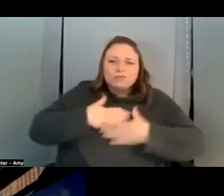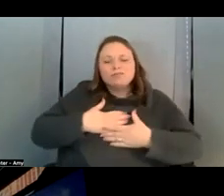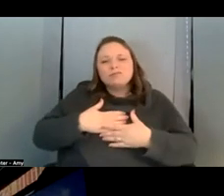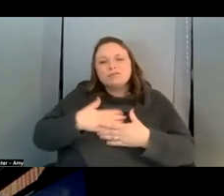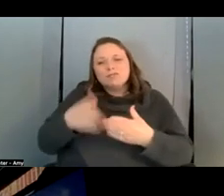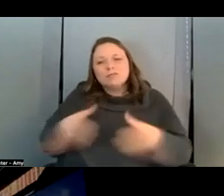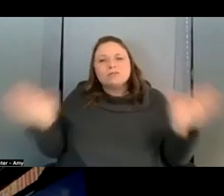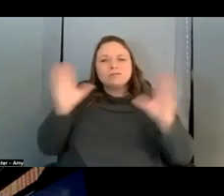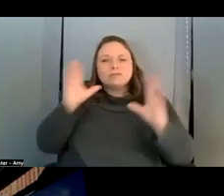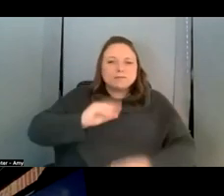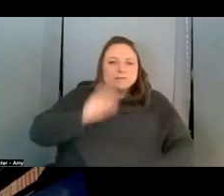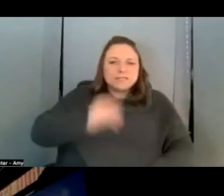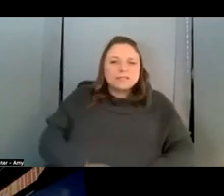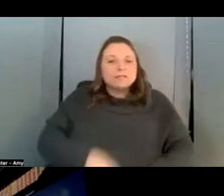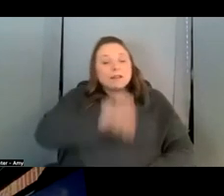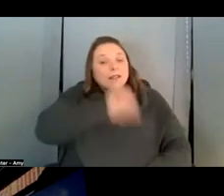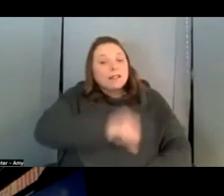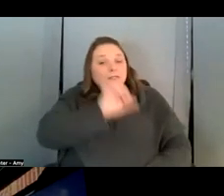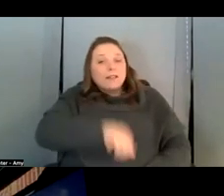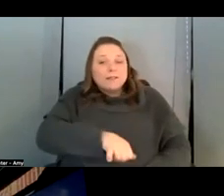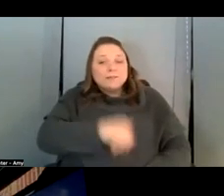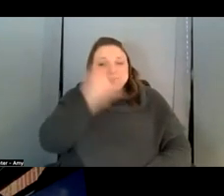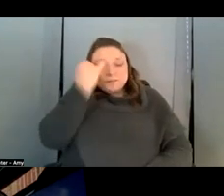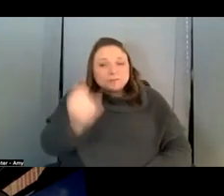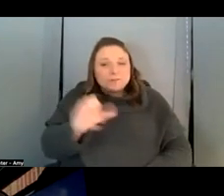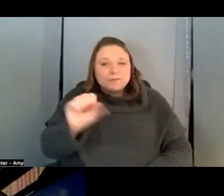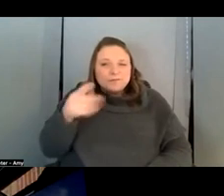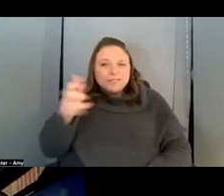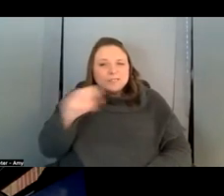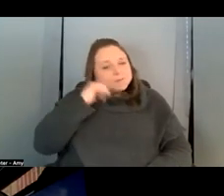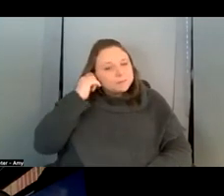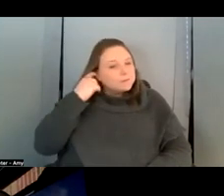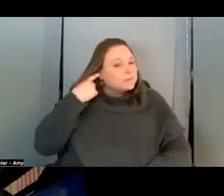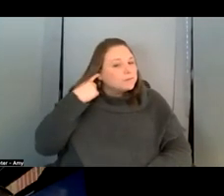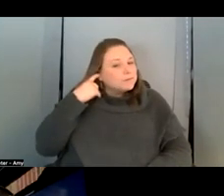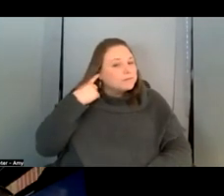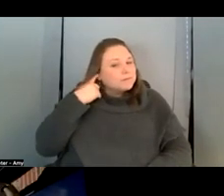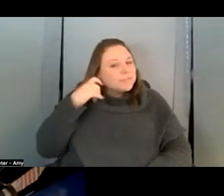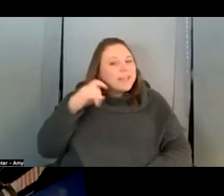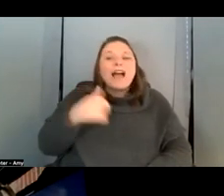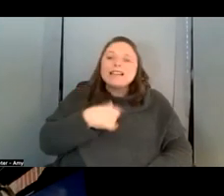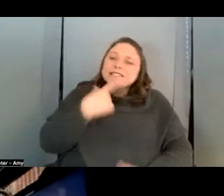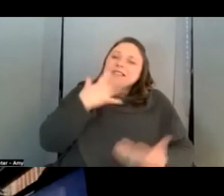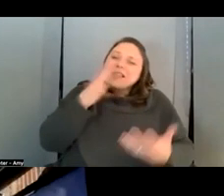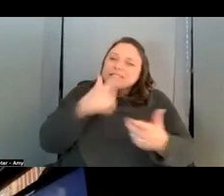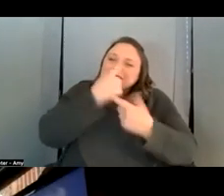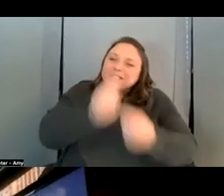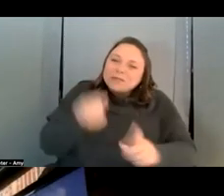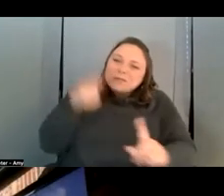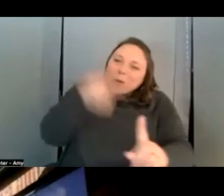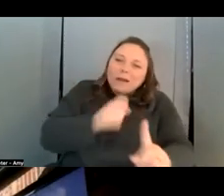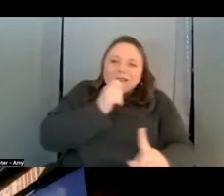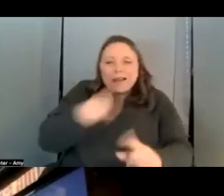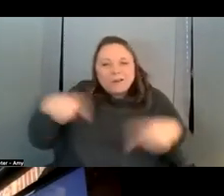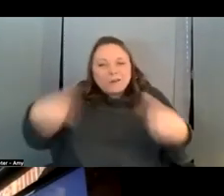i love the sentiment um and like i say it's an enchantment not an argument here yeah no and and it's